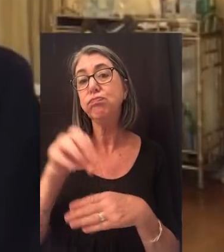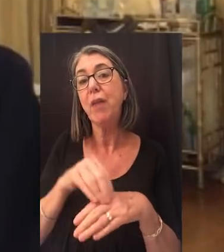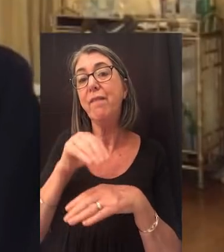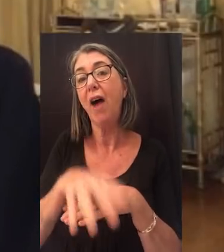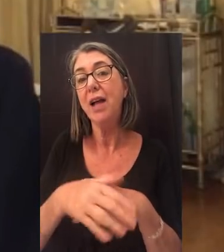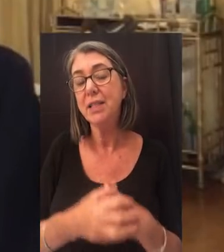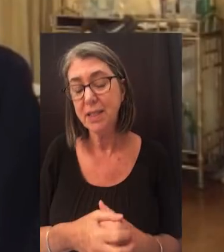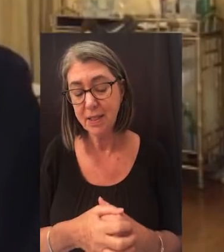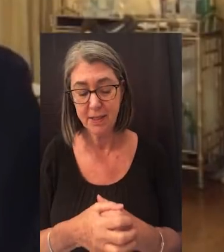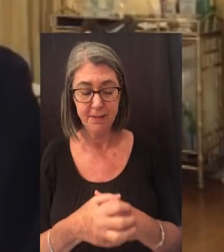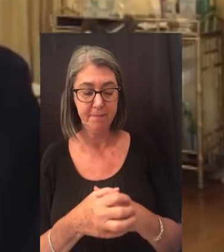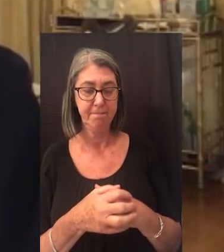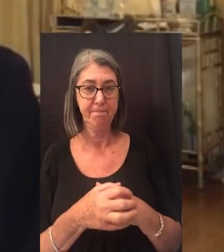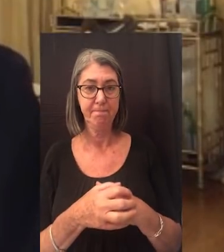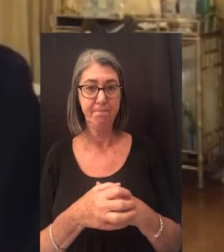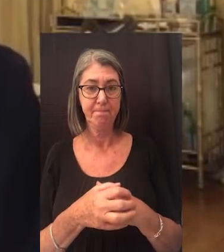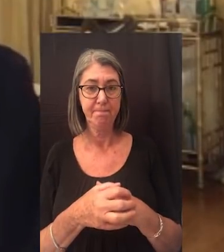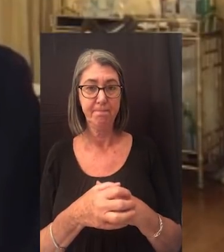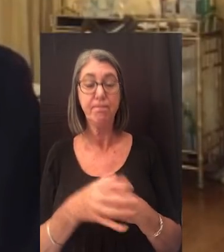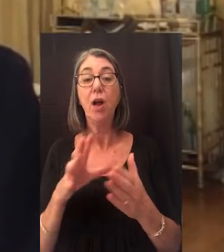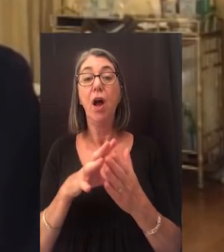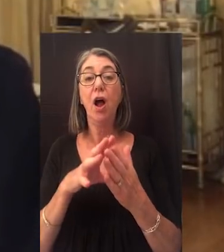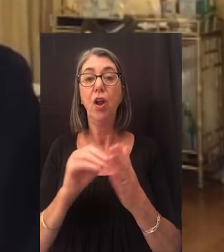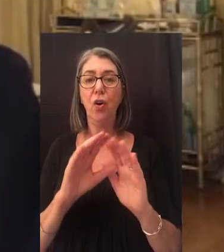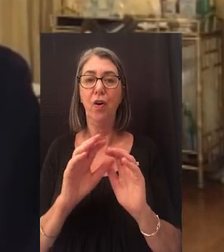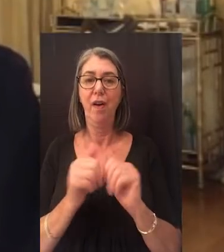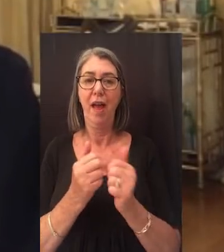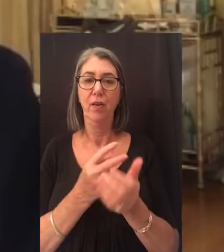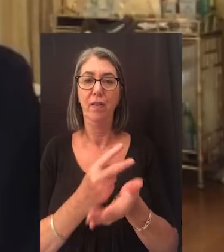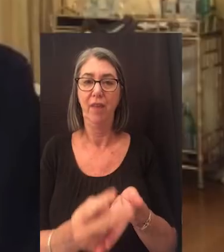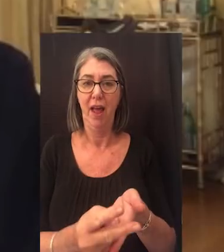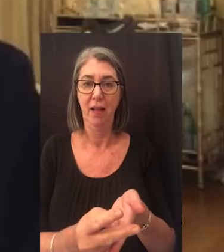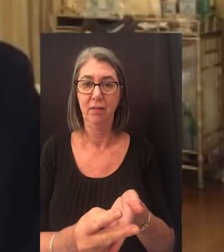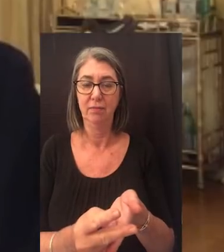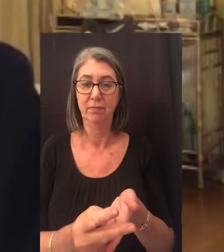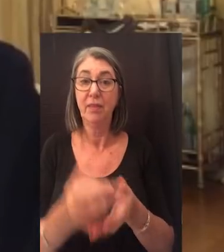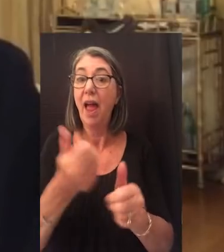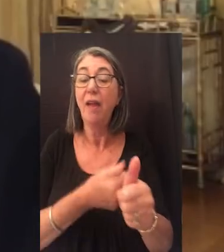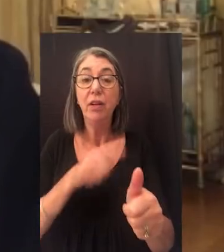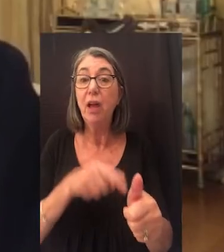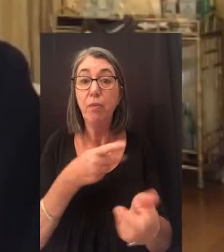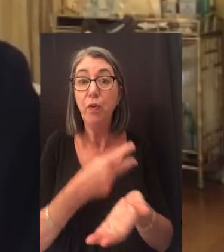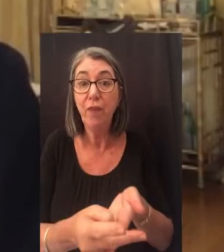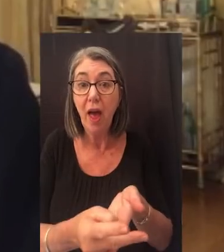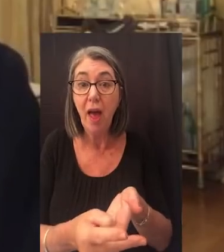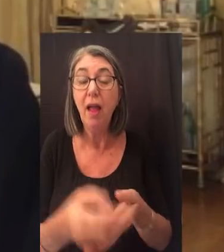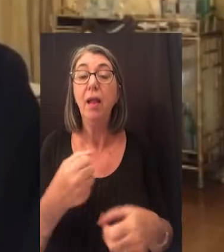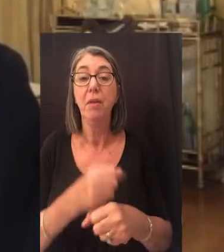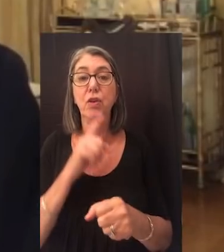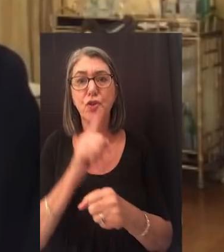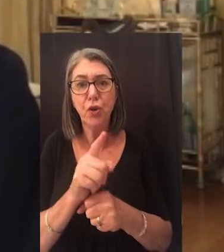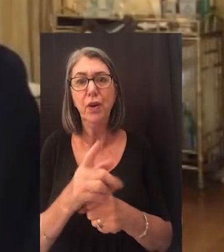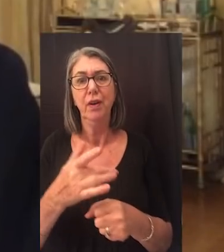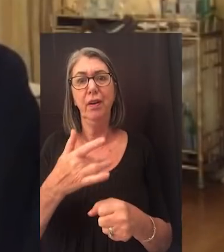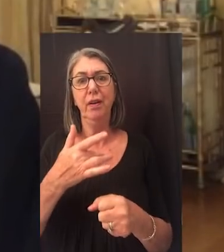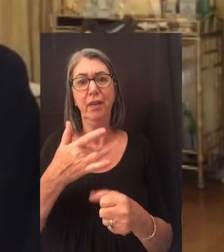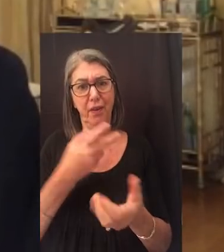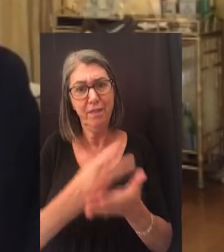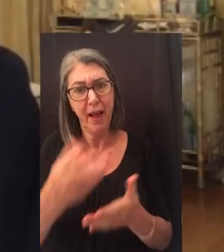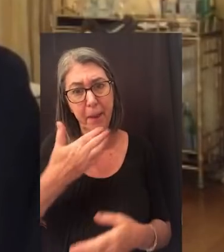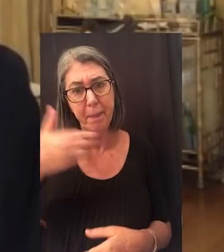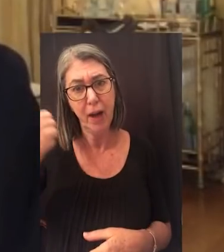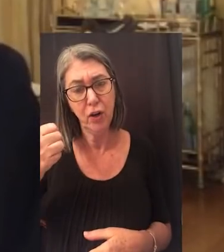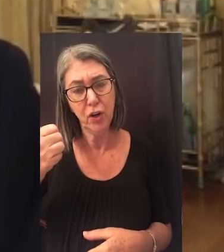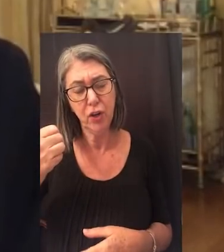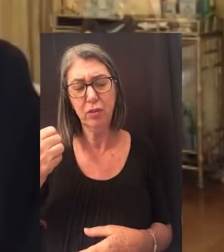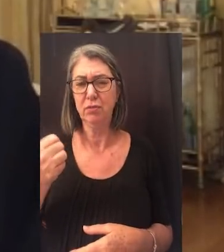piece of advice. Learn how to fail. And each time you fail, make sure you are failing better.